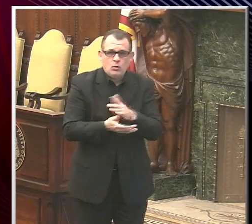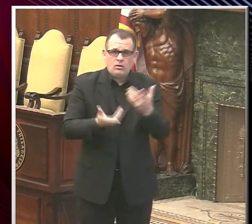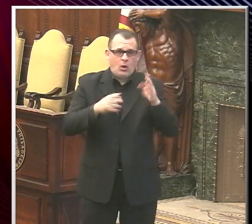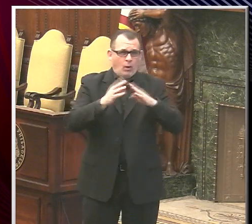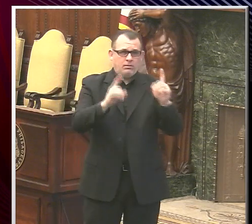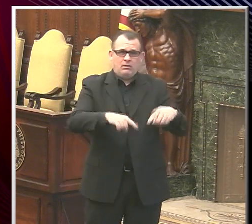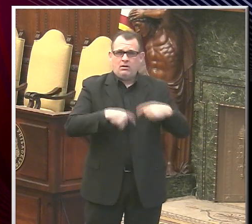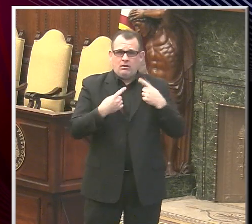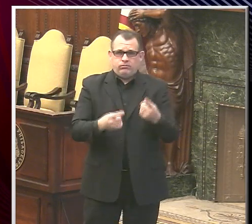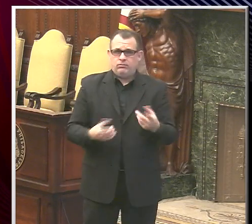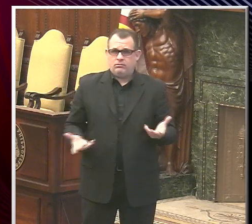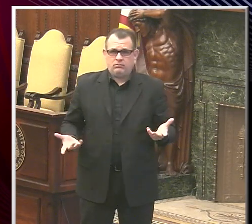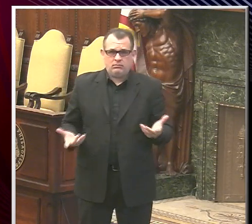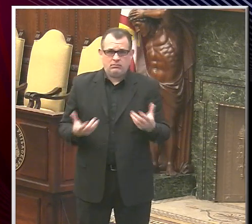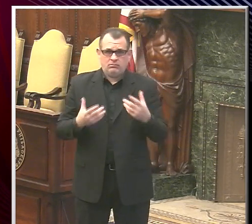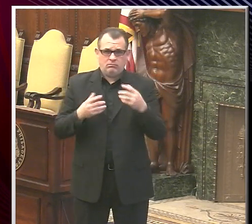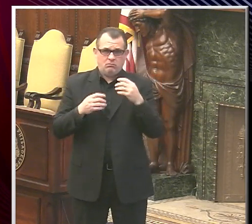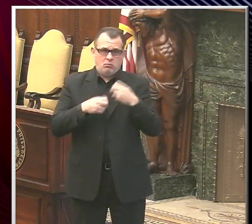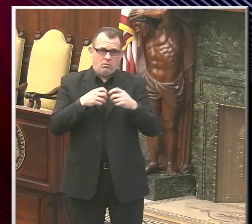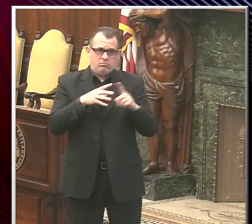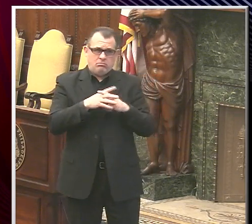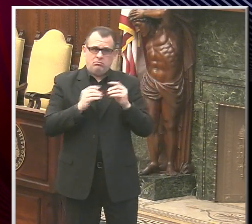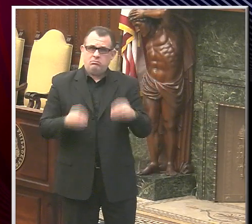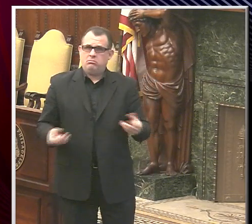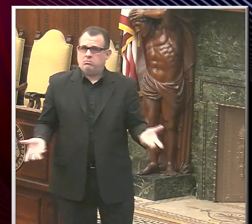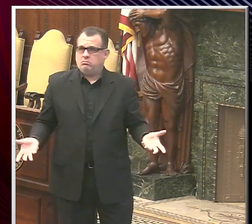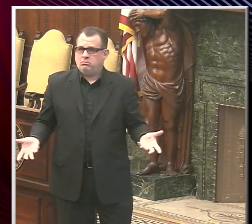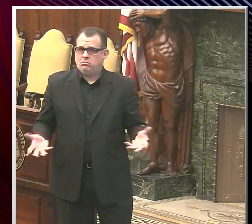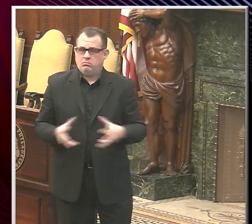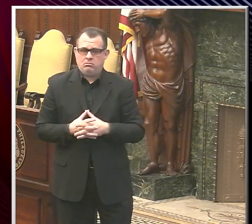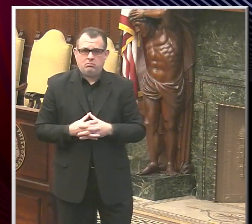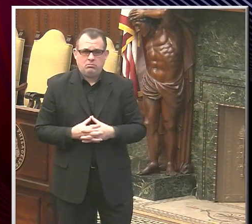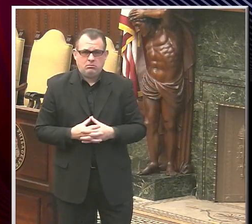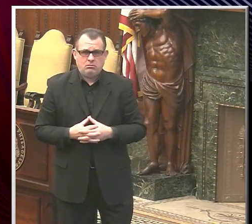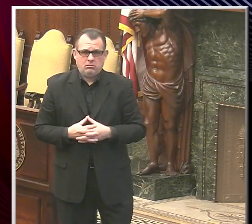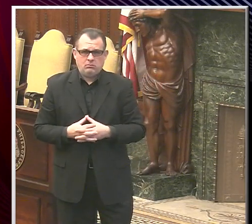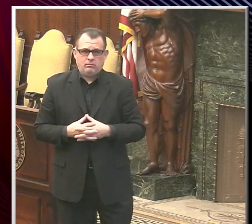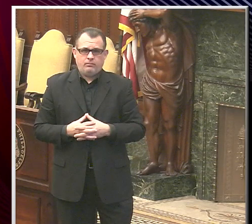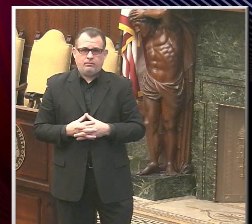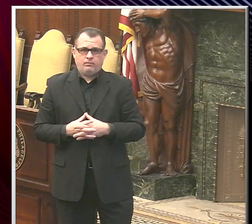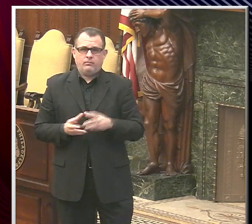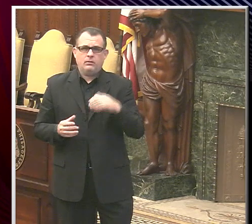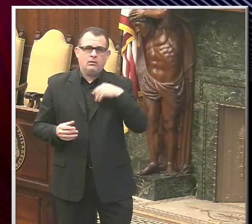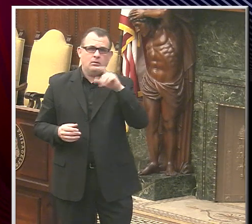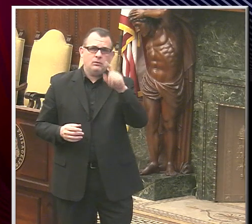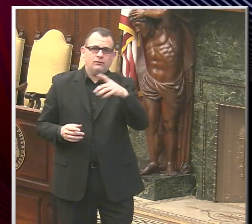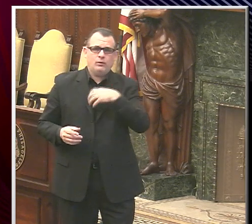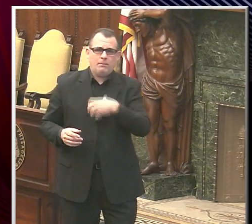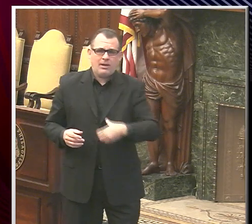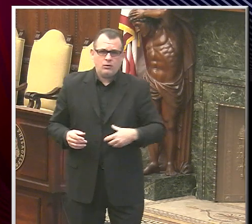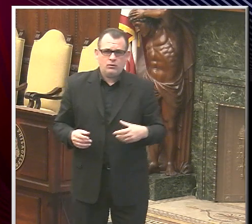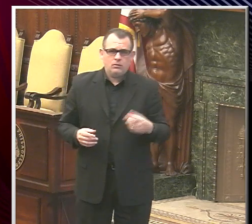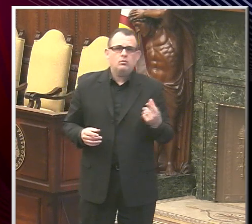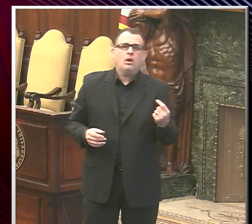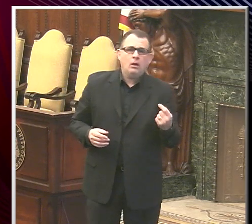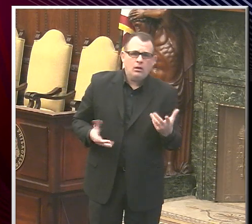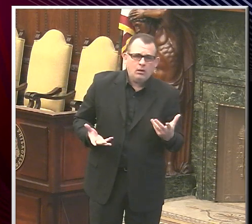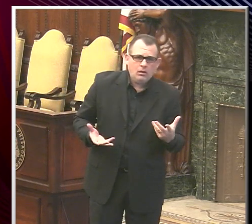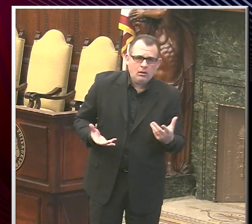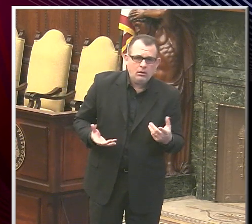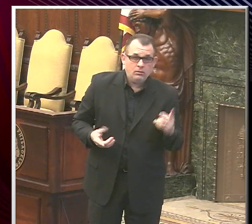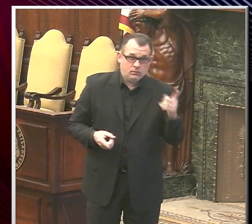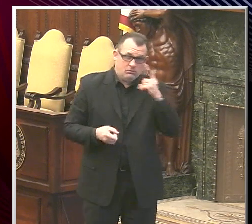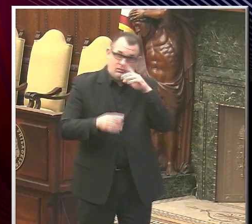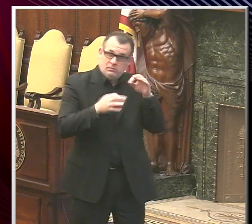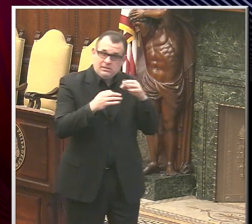well. Yeah. Uh, question, uh, for the mayor, mayor, can you tell us, can you tell us any more